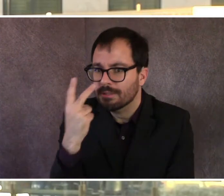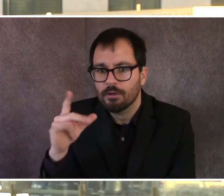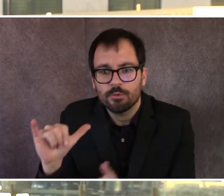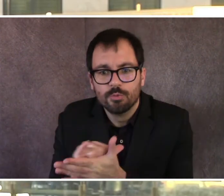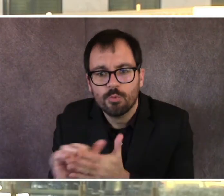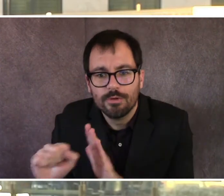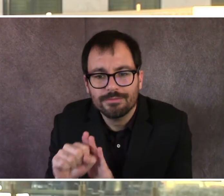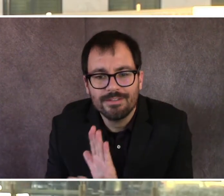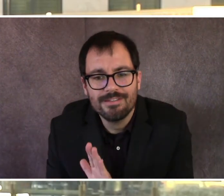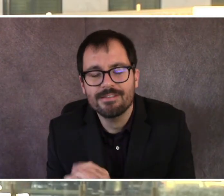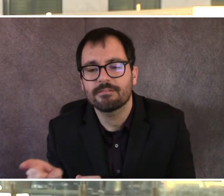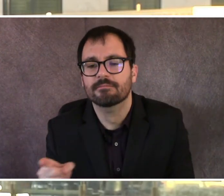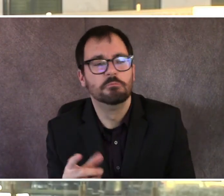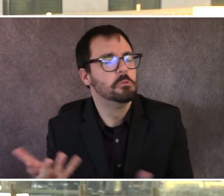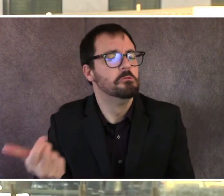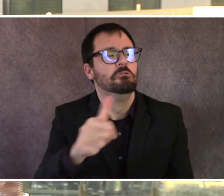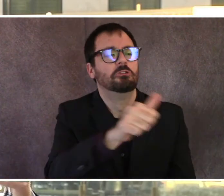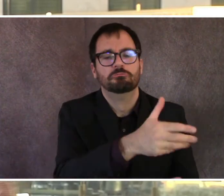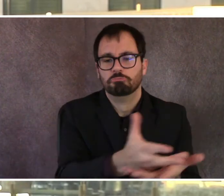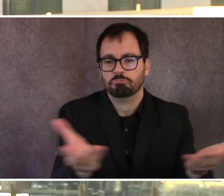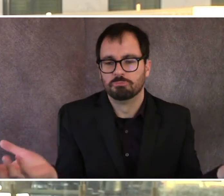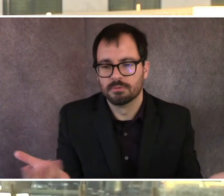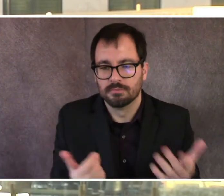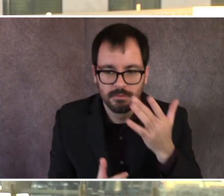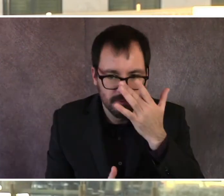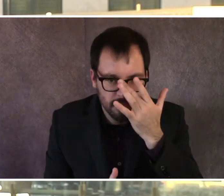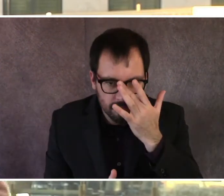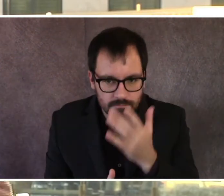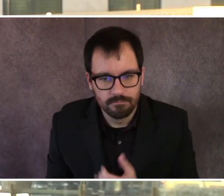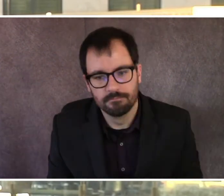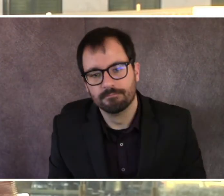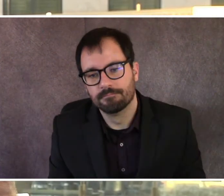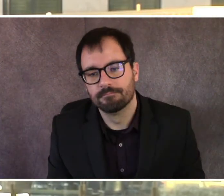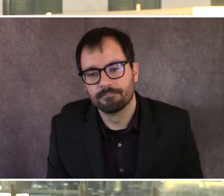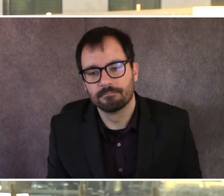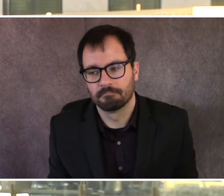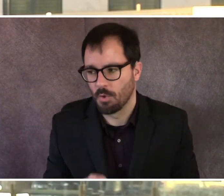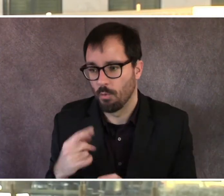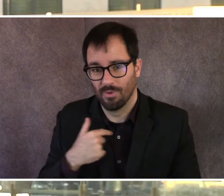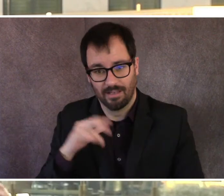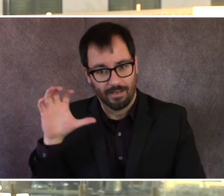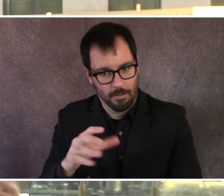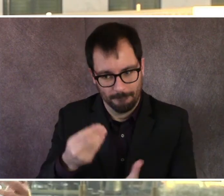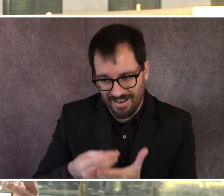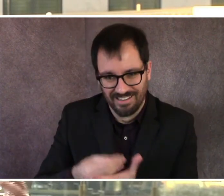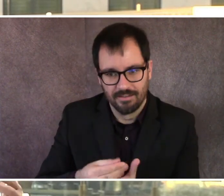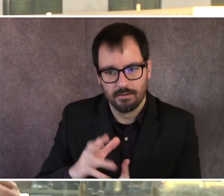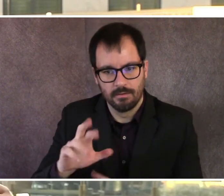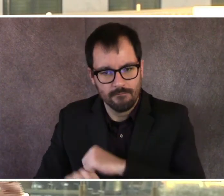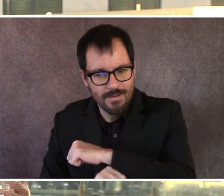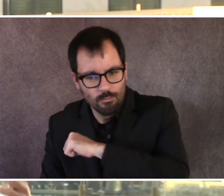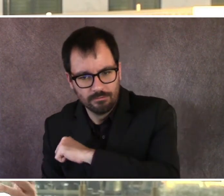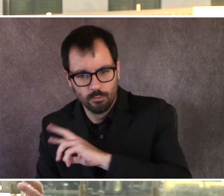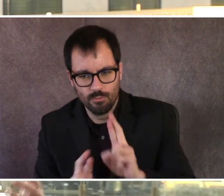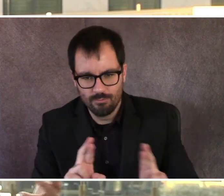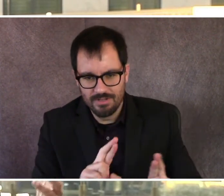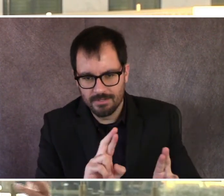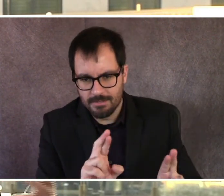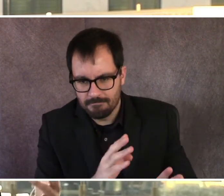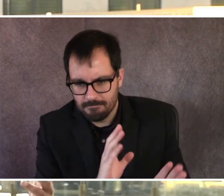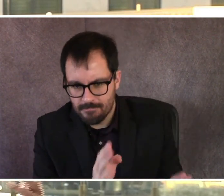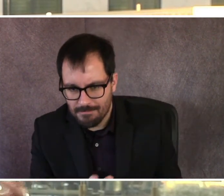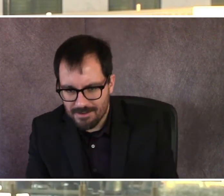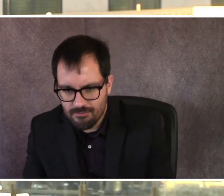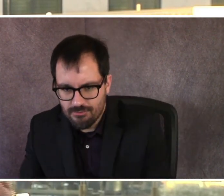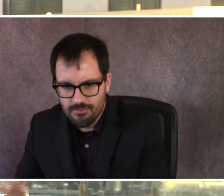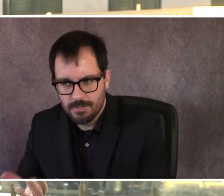is put down the font, lay down the foundation now with a team of people that are going to put a lot of thought into how do we market our city that we're going to come back stronger and